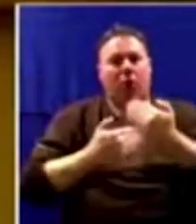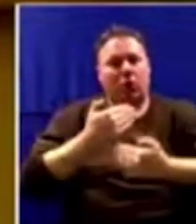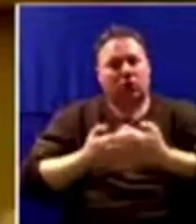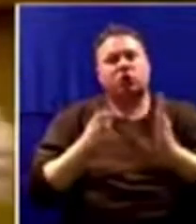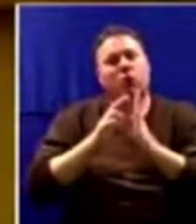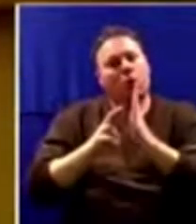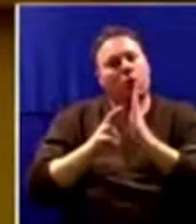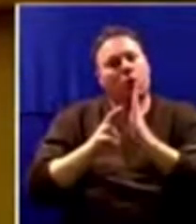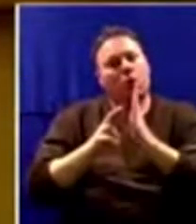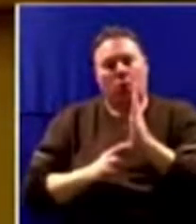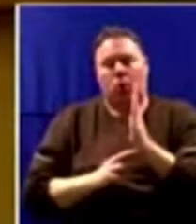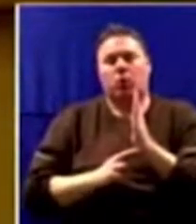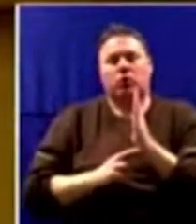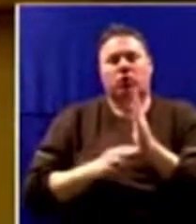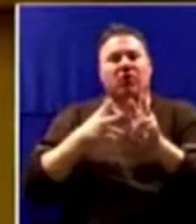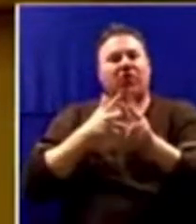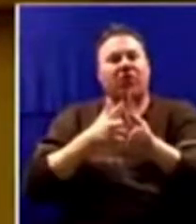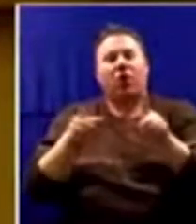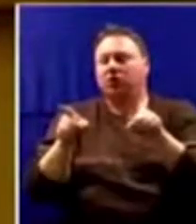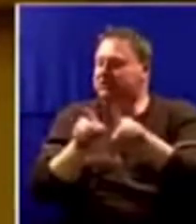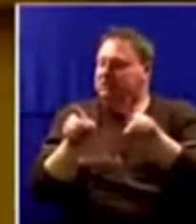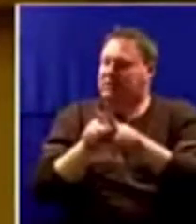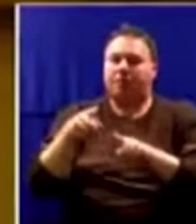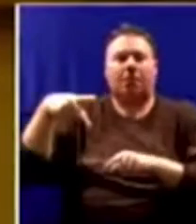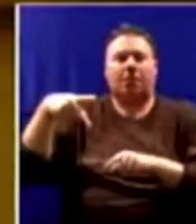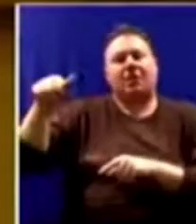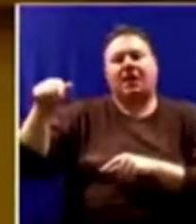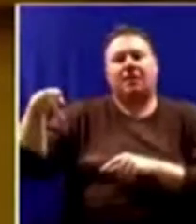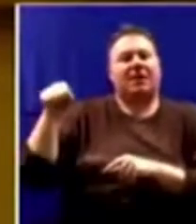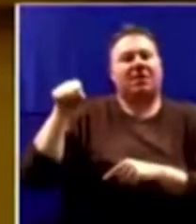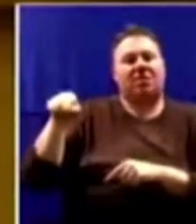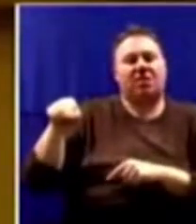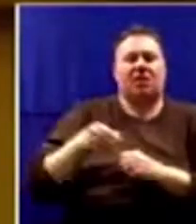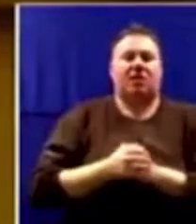floor of the Pan-African Parliament. Thank you.